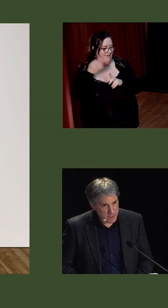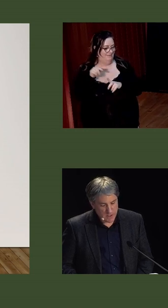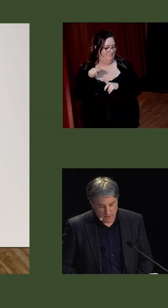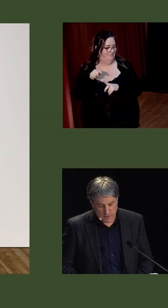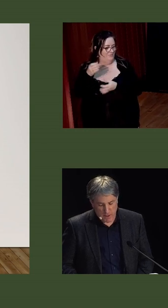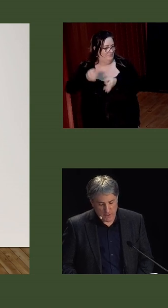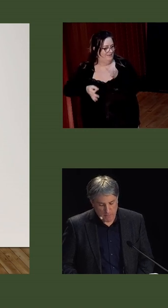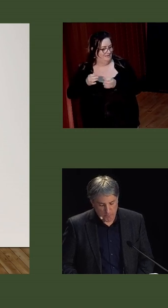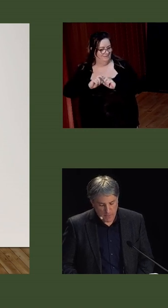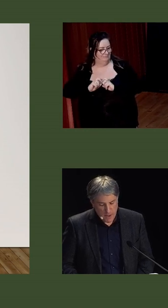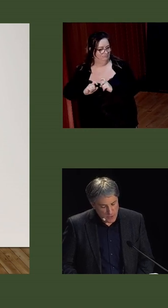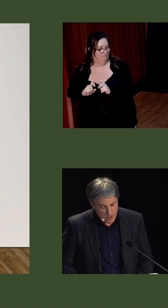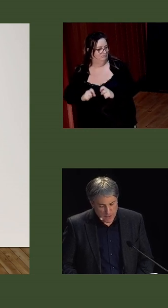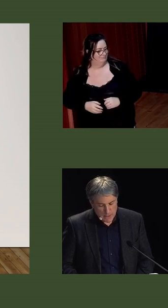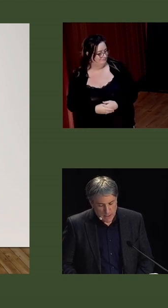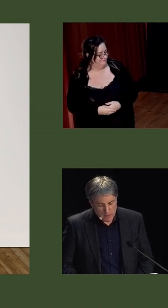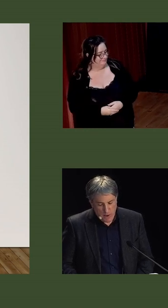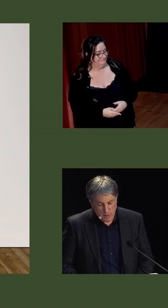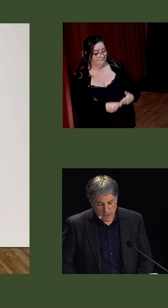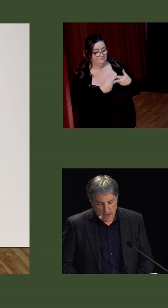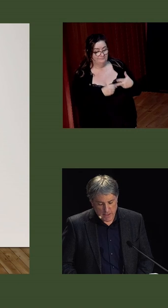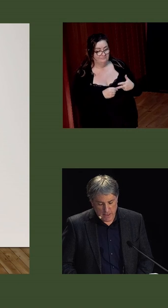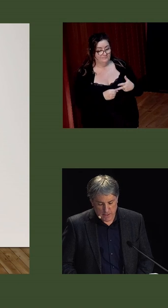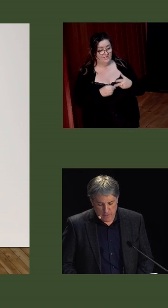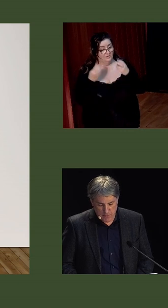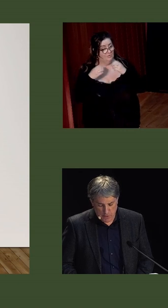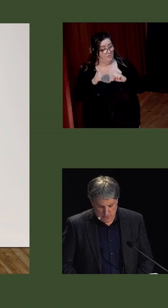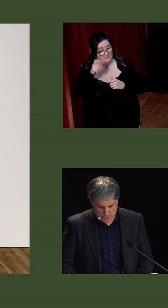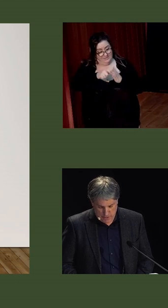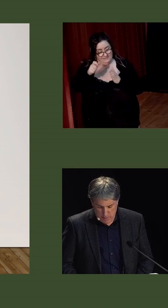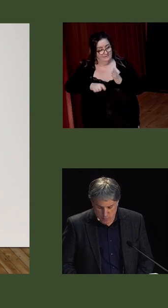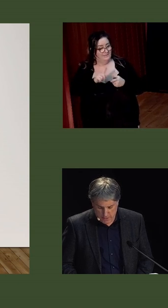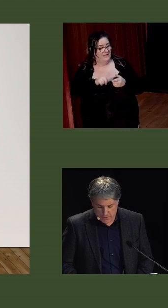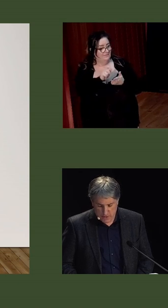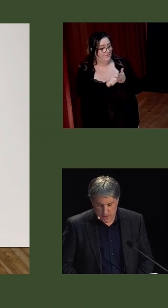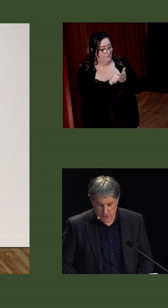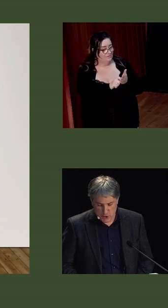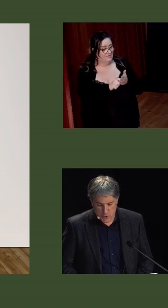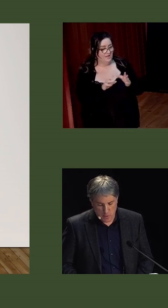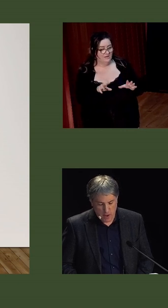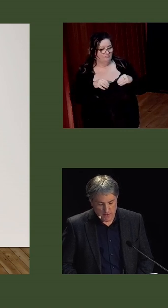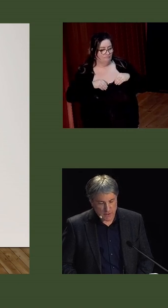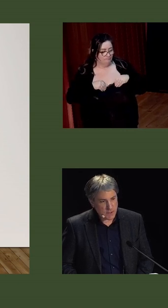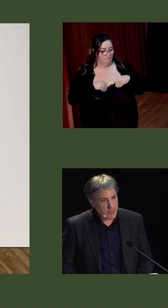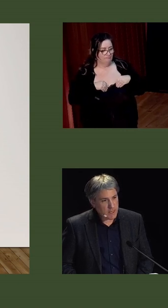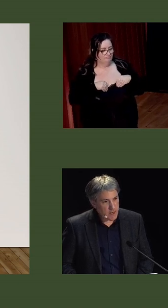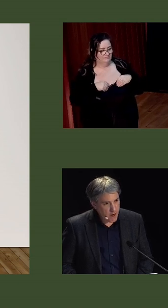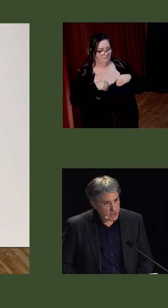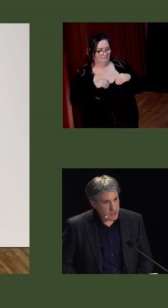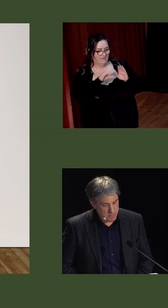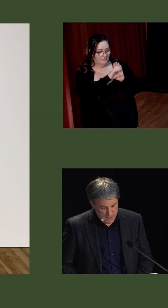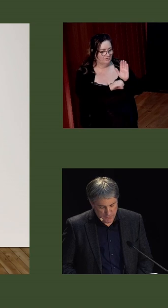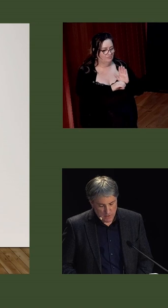of political stability. Third, Republican candidates and voters embraced constitutional politics